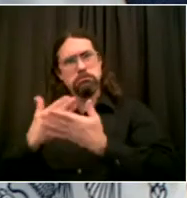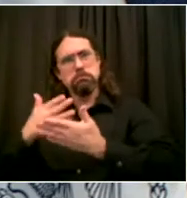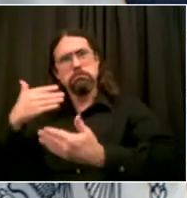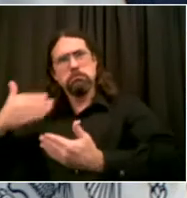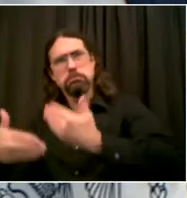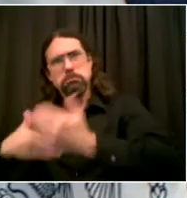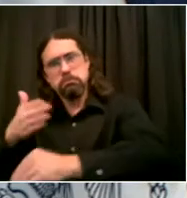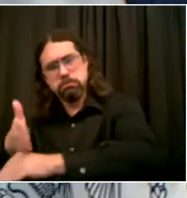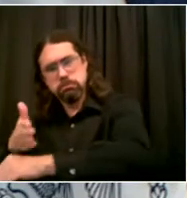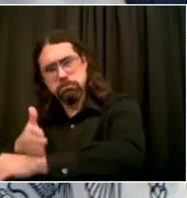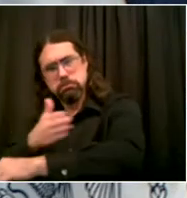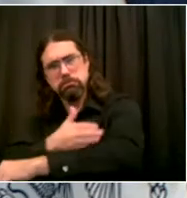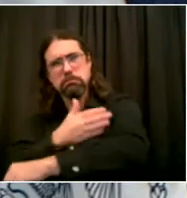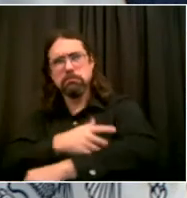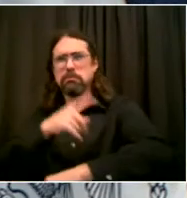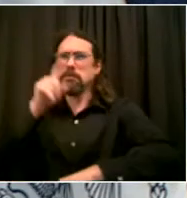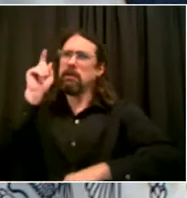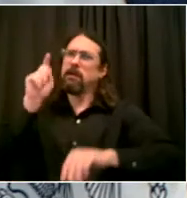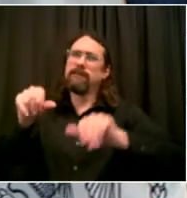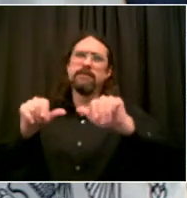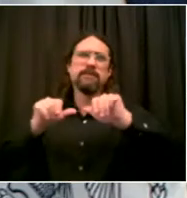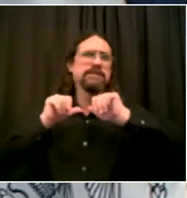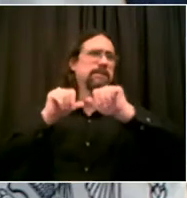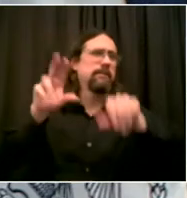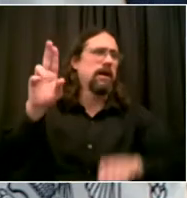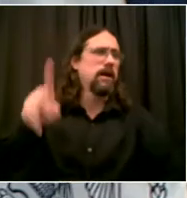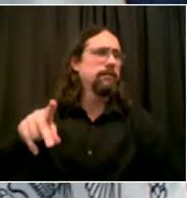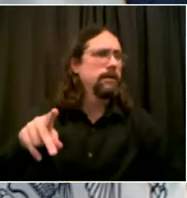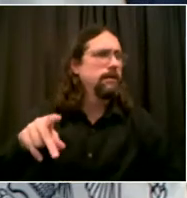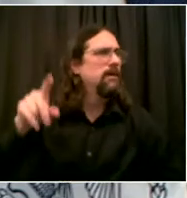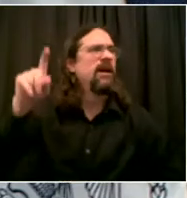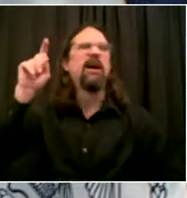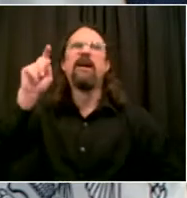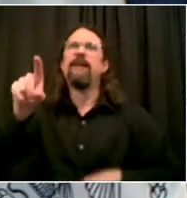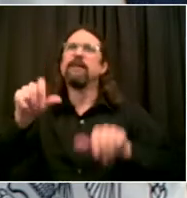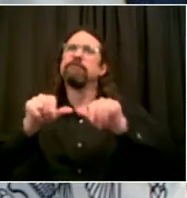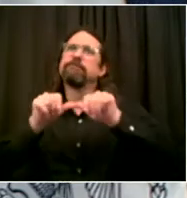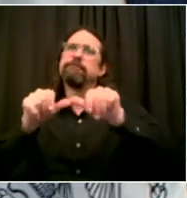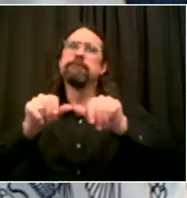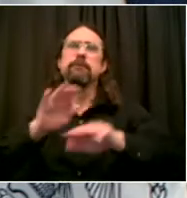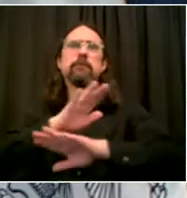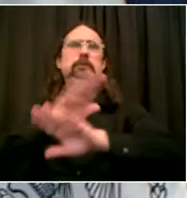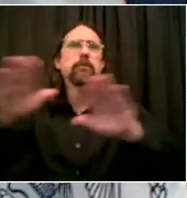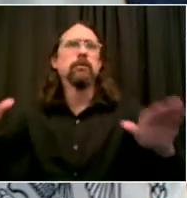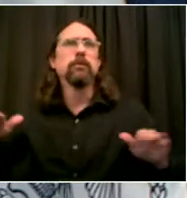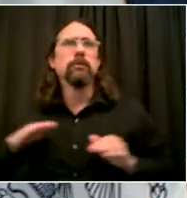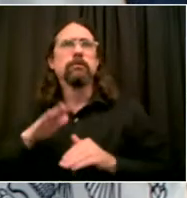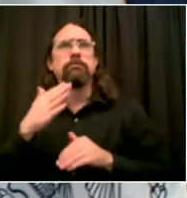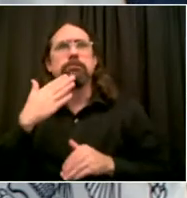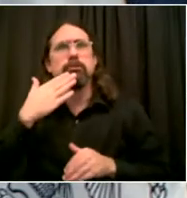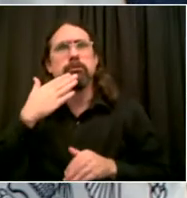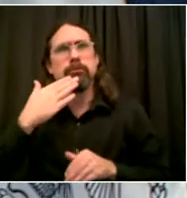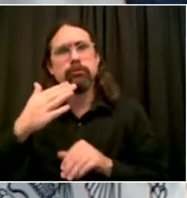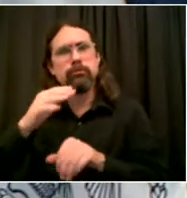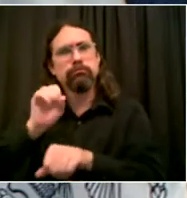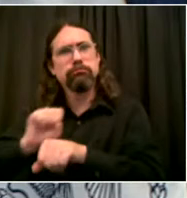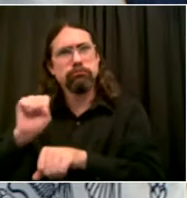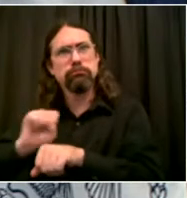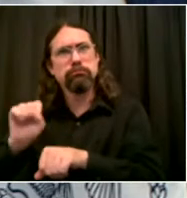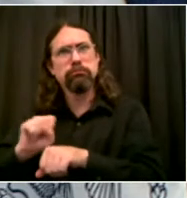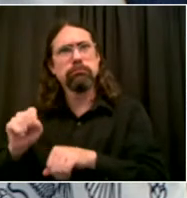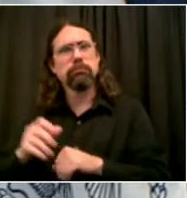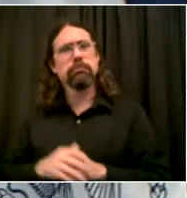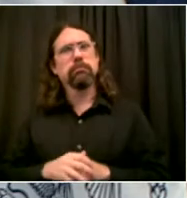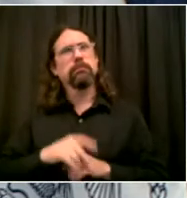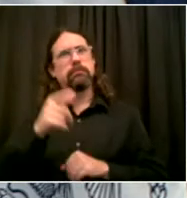and these strict rules in place. And also when there was a lot more travel interaction. There's obviously very little travel from Europe now. We've been watching this closely.